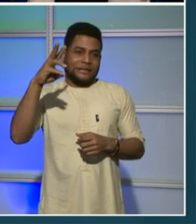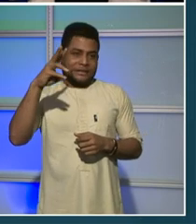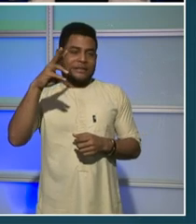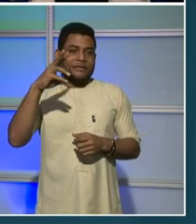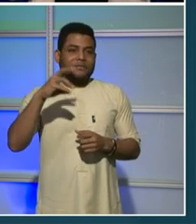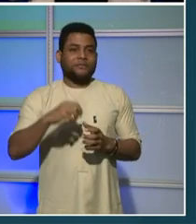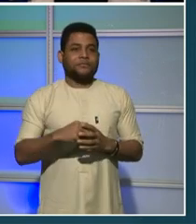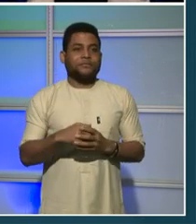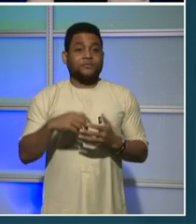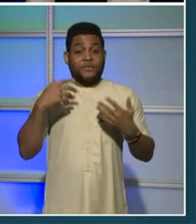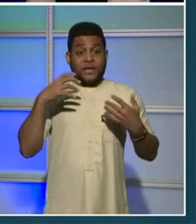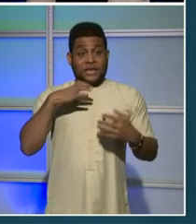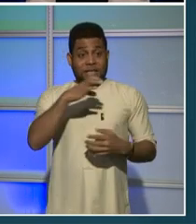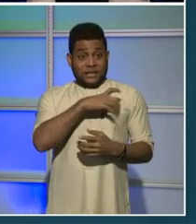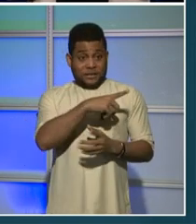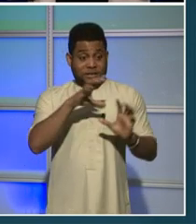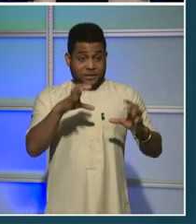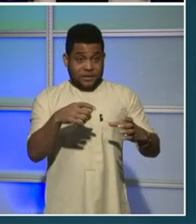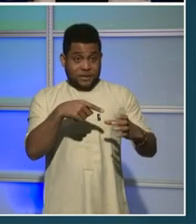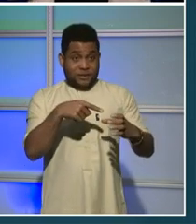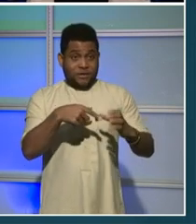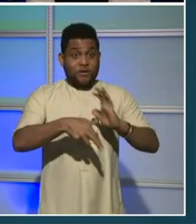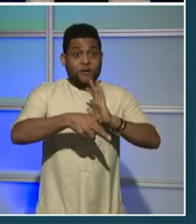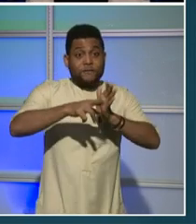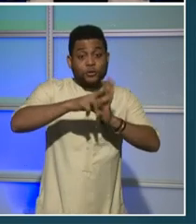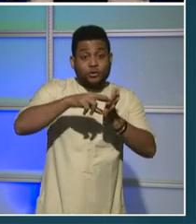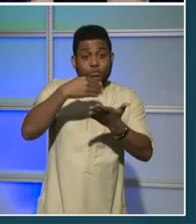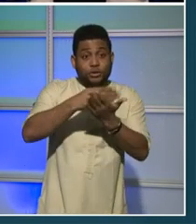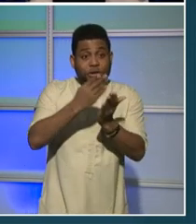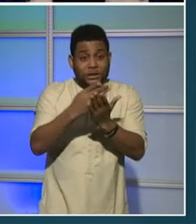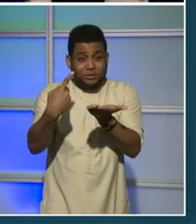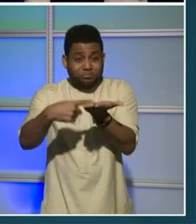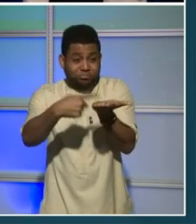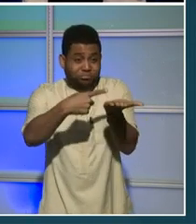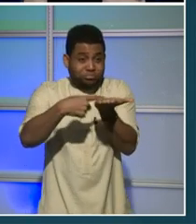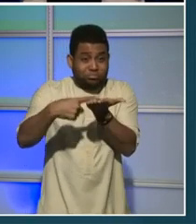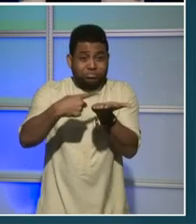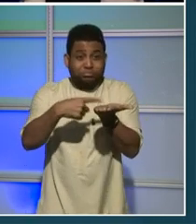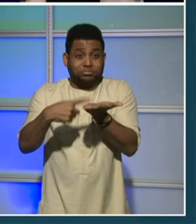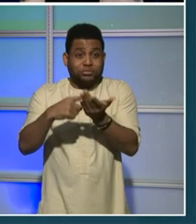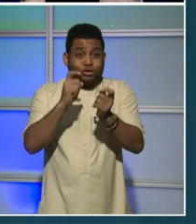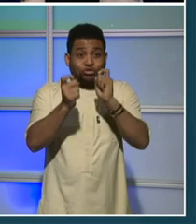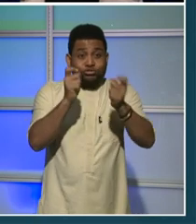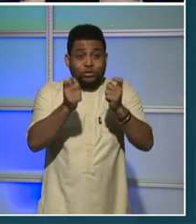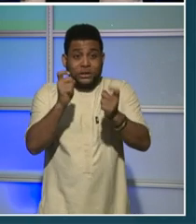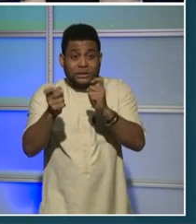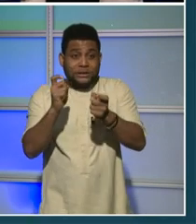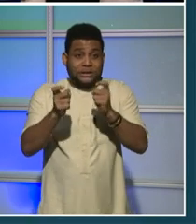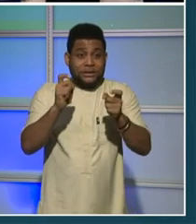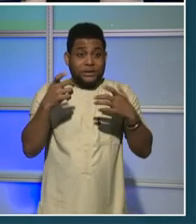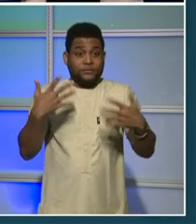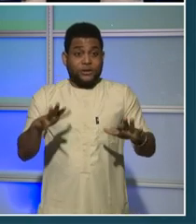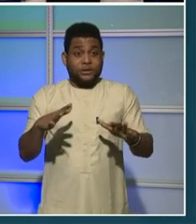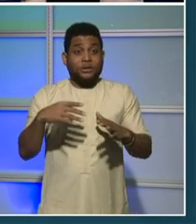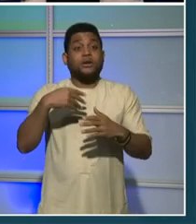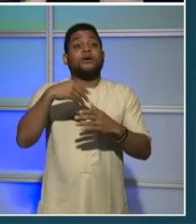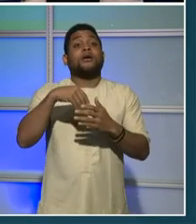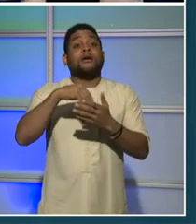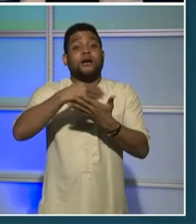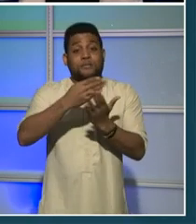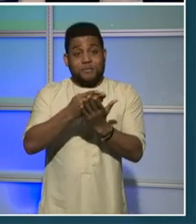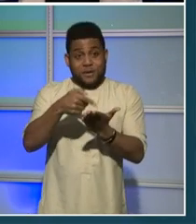reviewing the mayor's budget, hearing from the community, making some changes, and approving the budget to be sent to Congress for review.